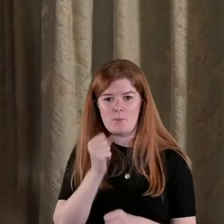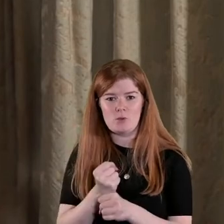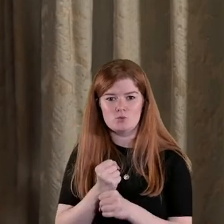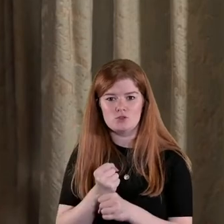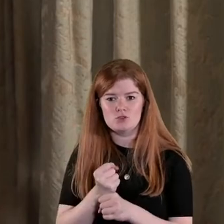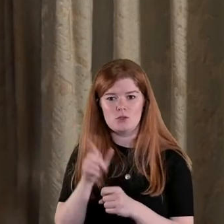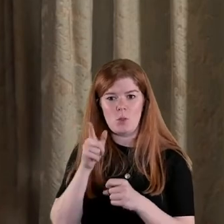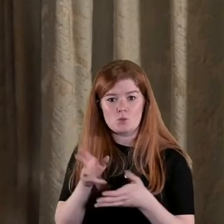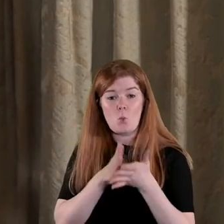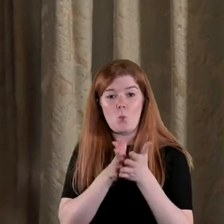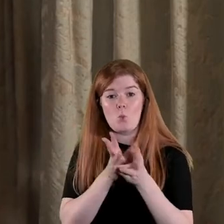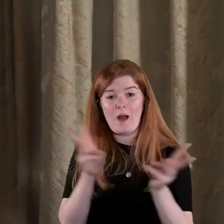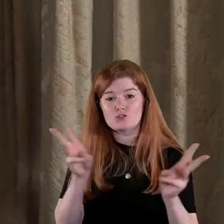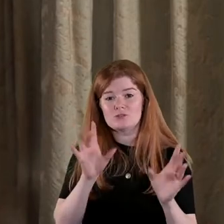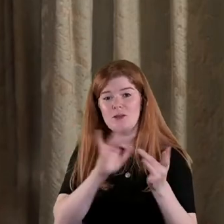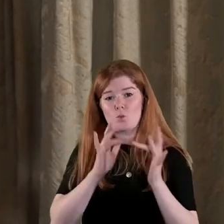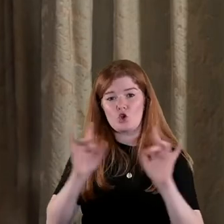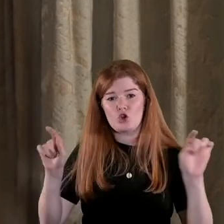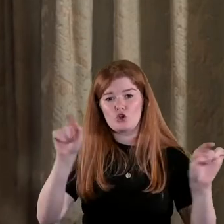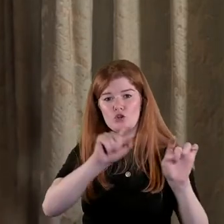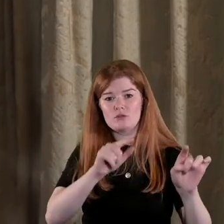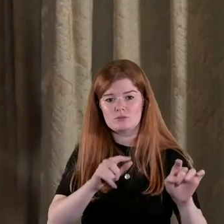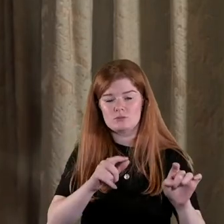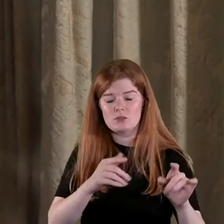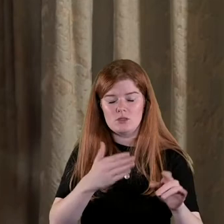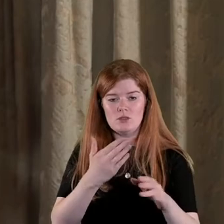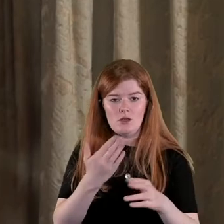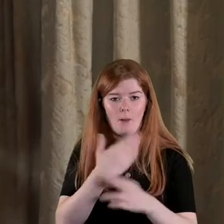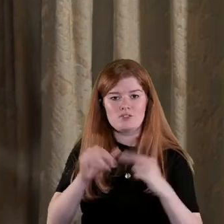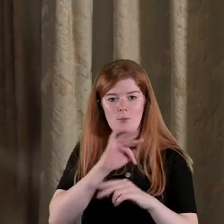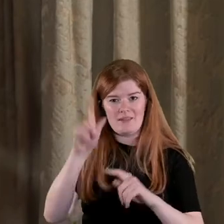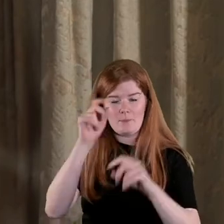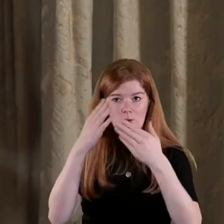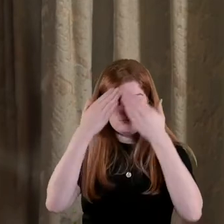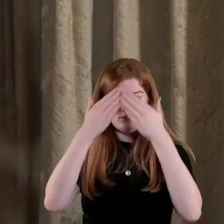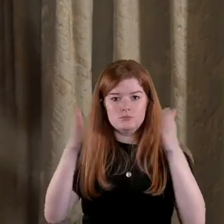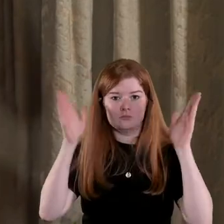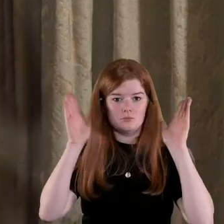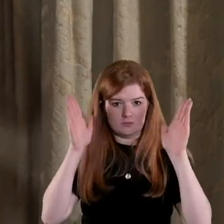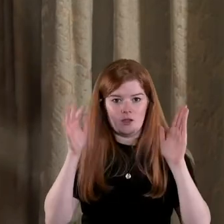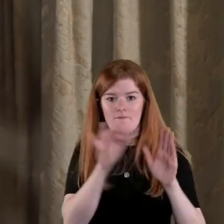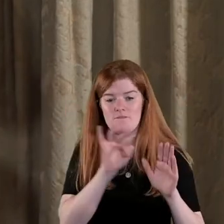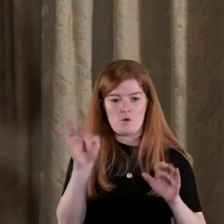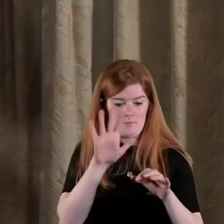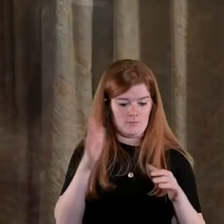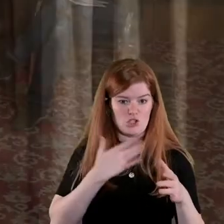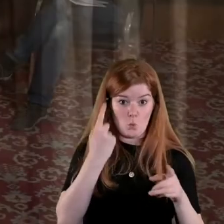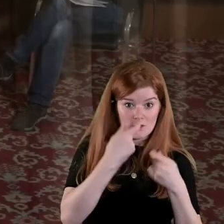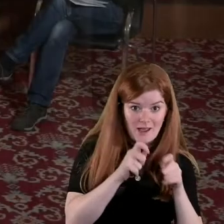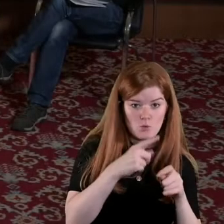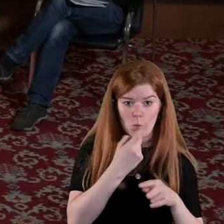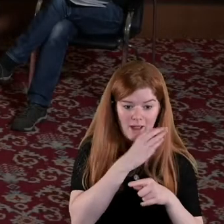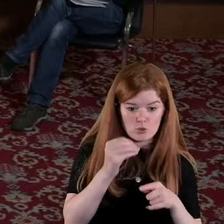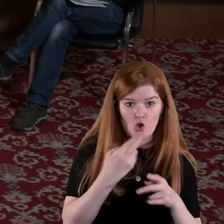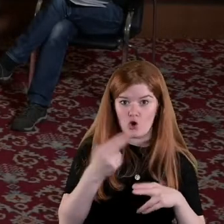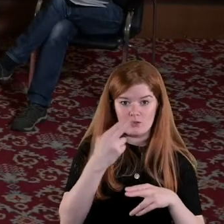wider networks come from sort of thinking about raising horizons spatially from the town or the county